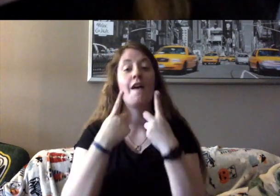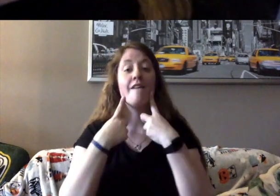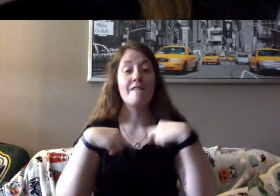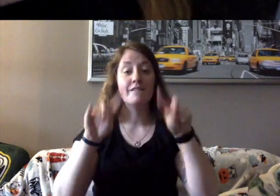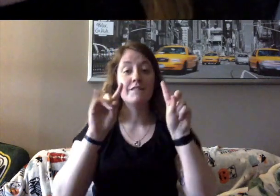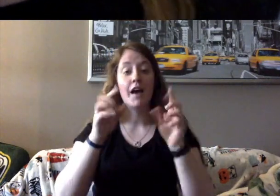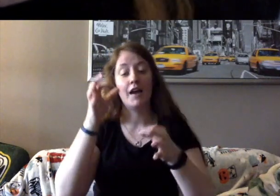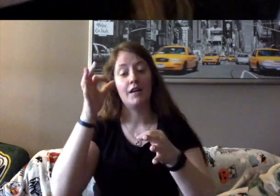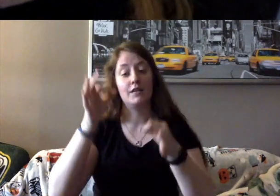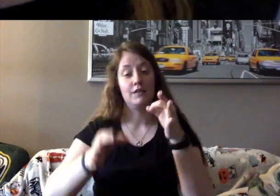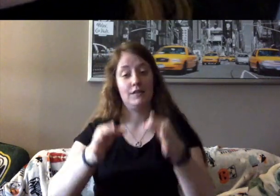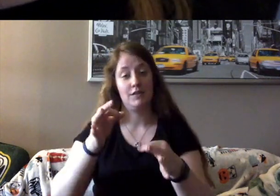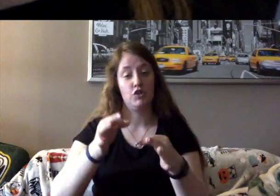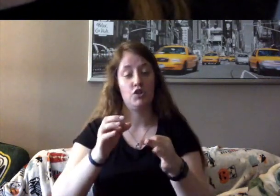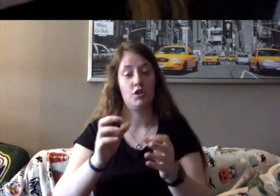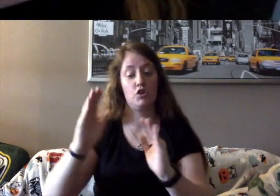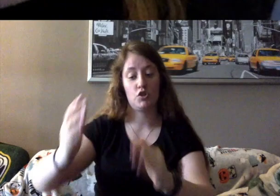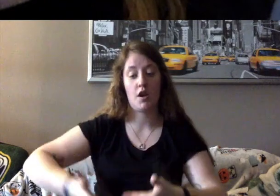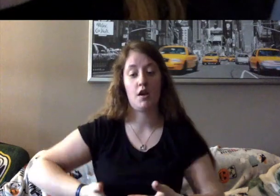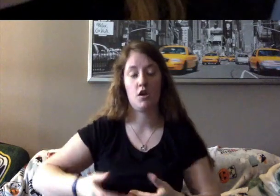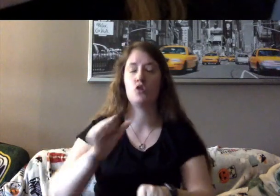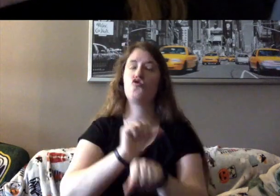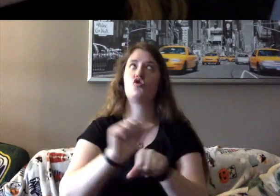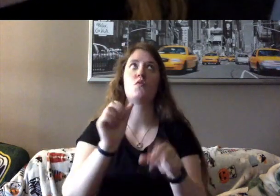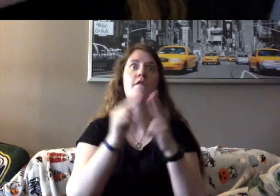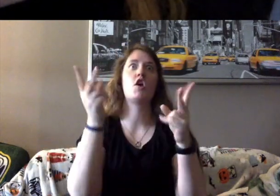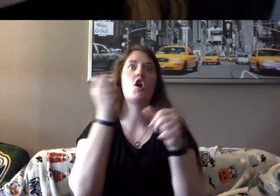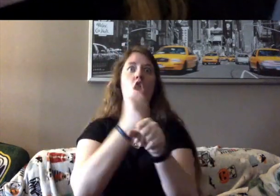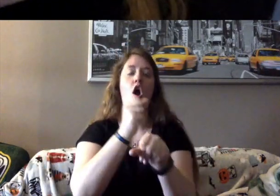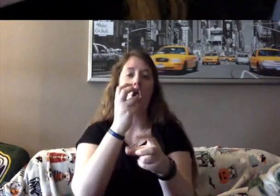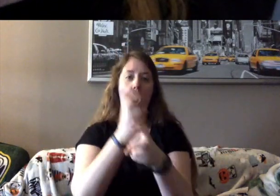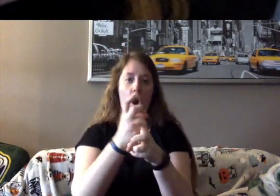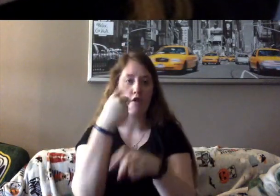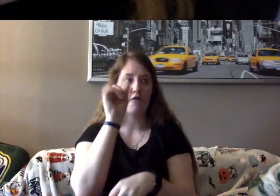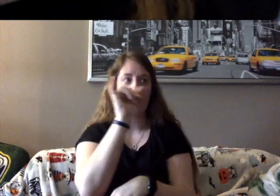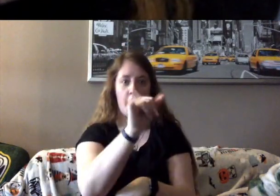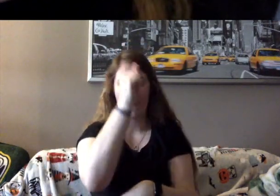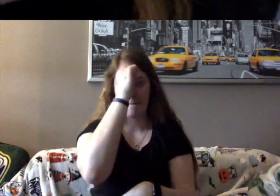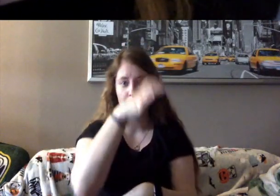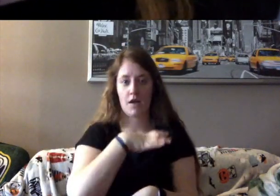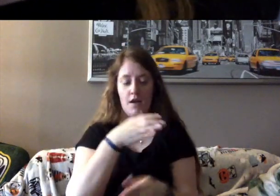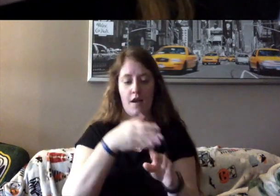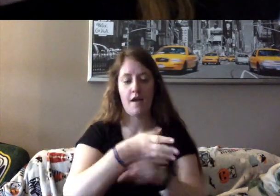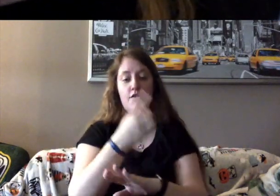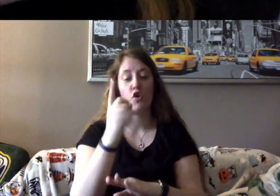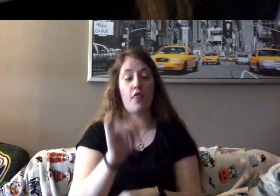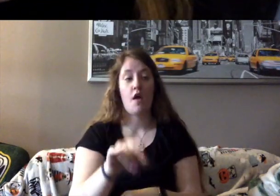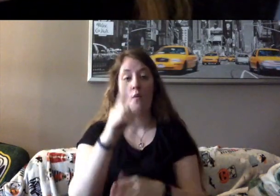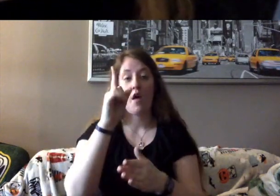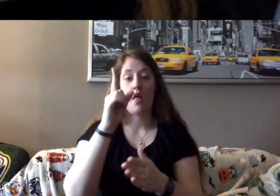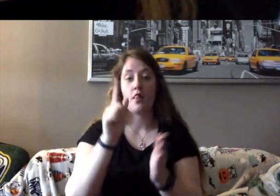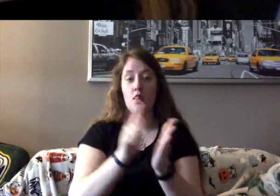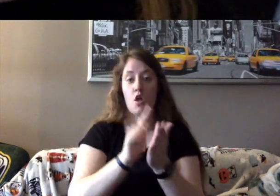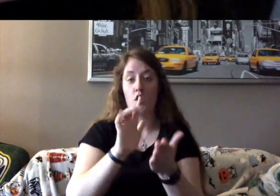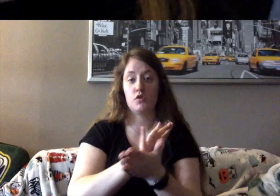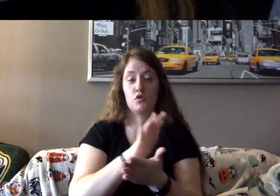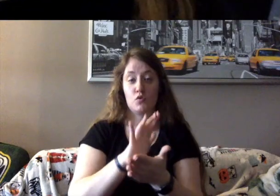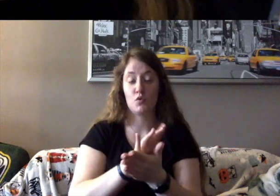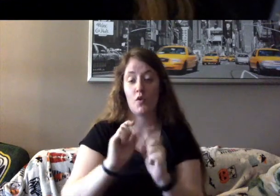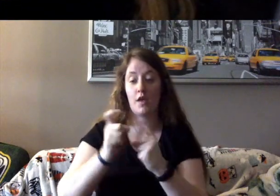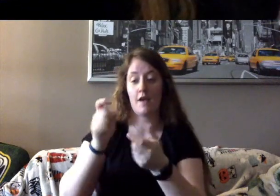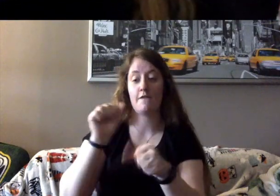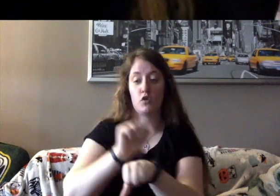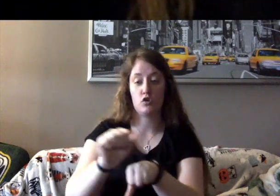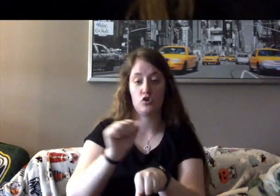worked like mad for him. After that, one law school hired her and then another. Ruth became one of the